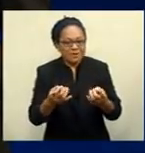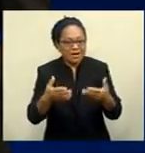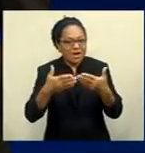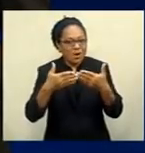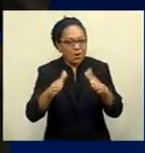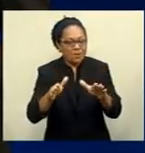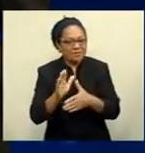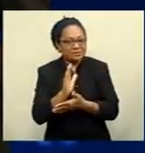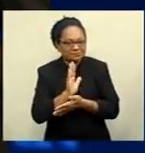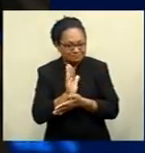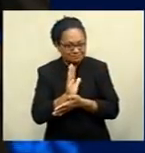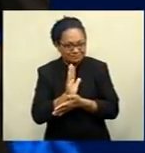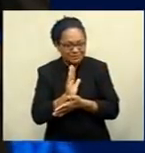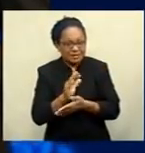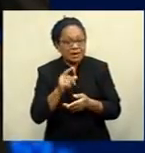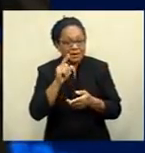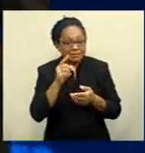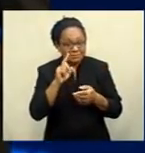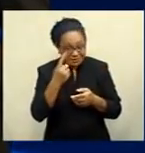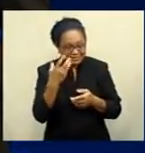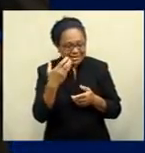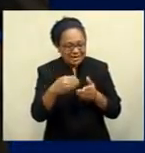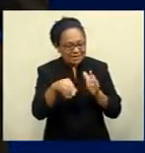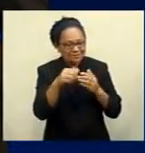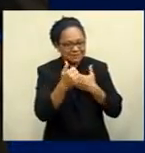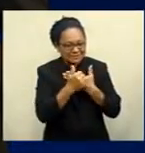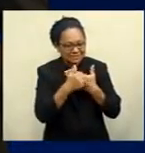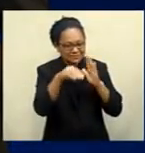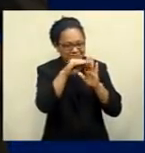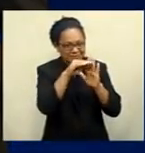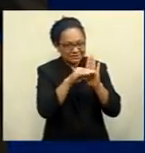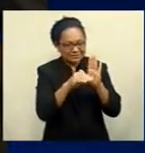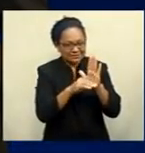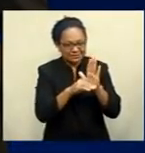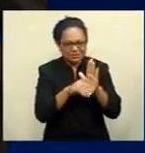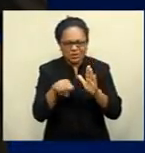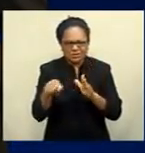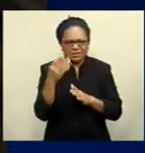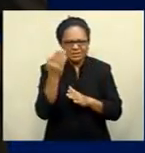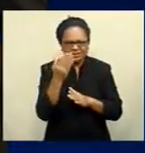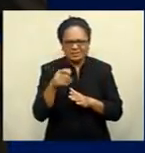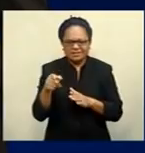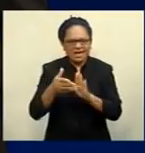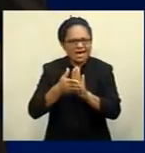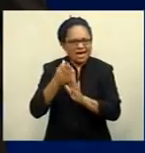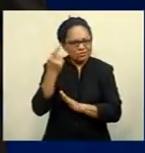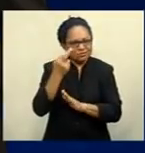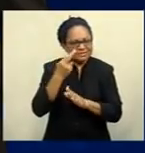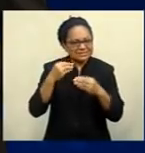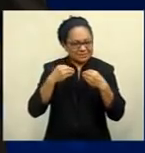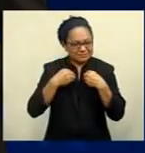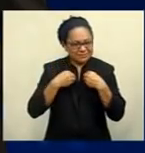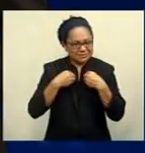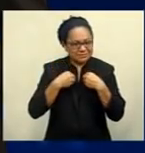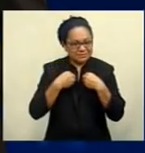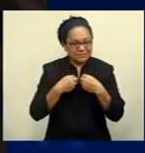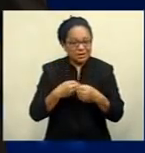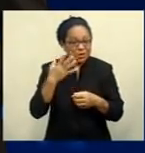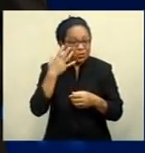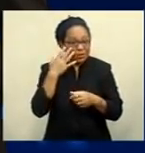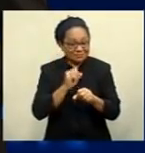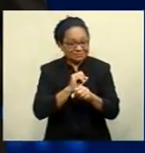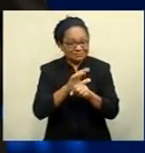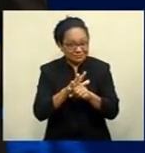with COVID-safe measures in place. Cinemas fell under the category of high-risk businesses after a number of COVID cases were